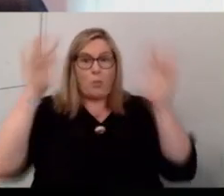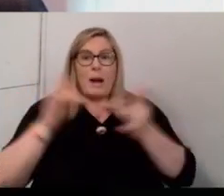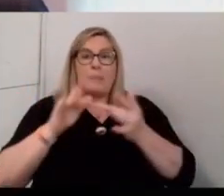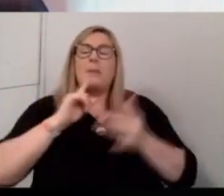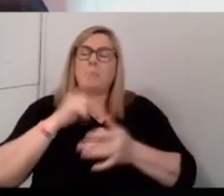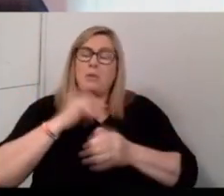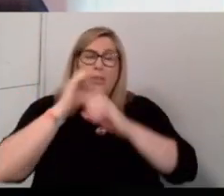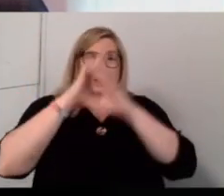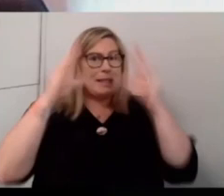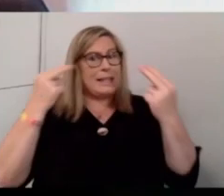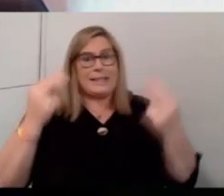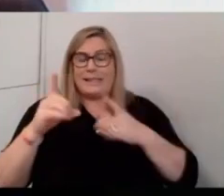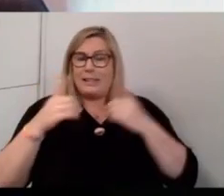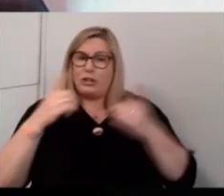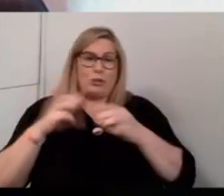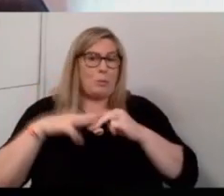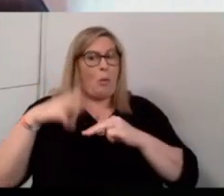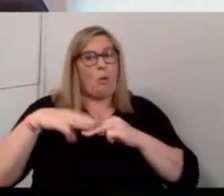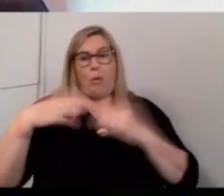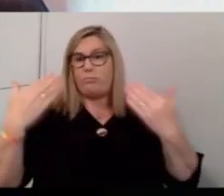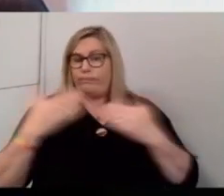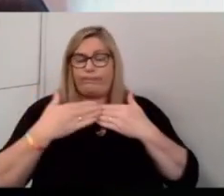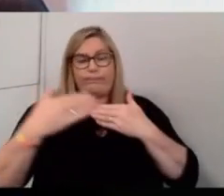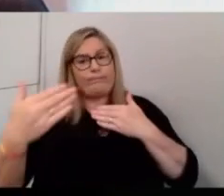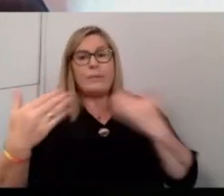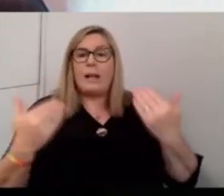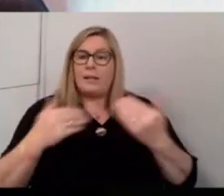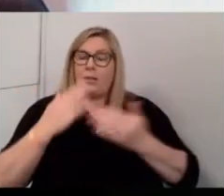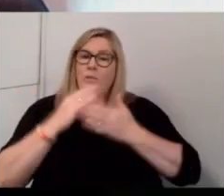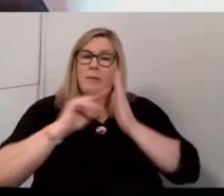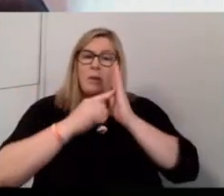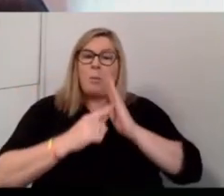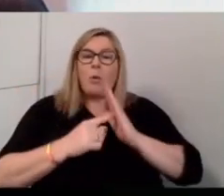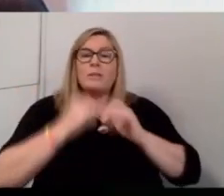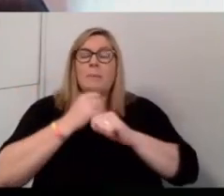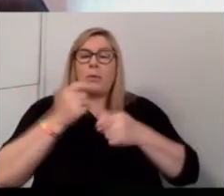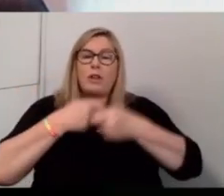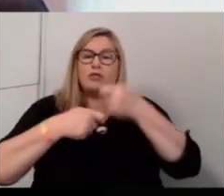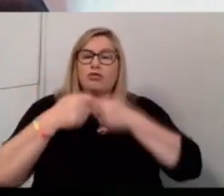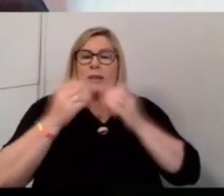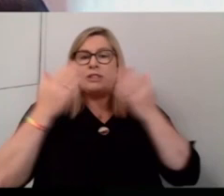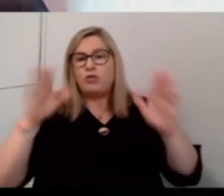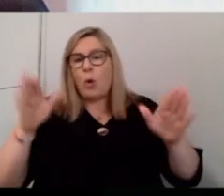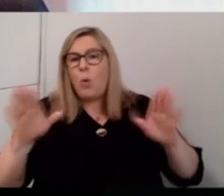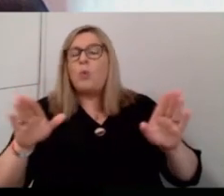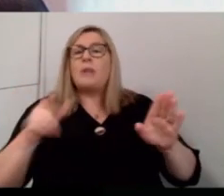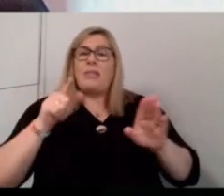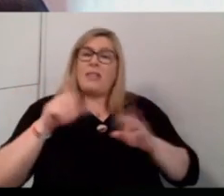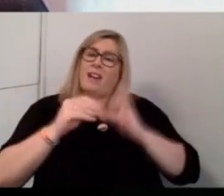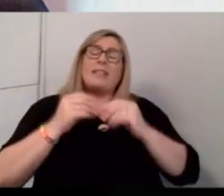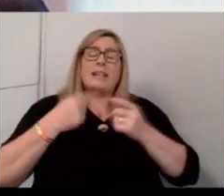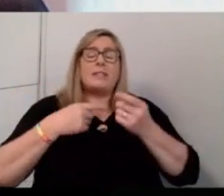needs to be done, and some of the points around the trade shows, and they're things that we have done